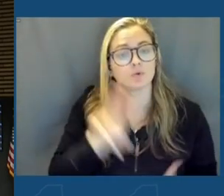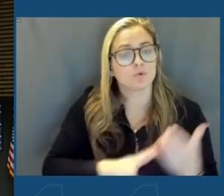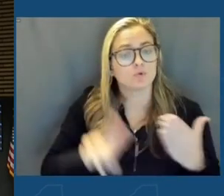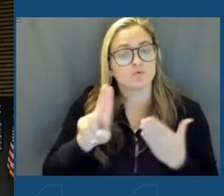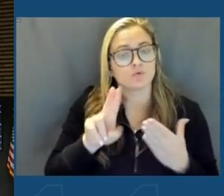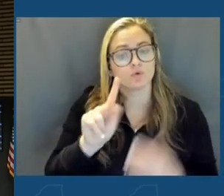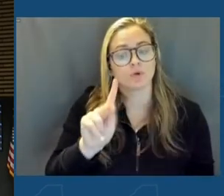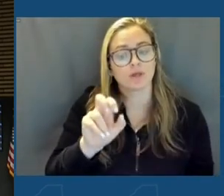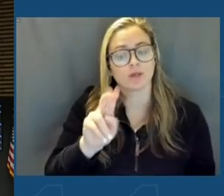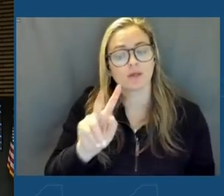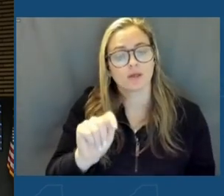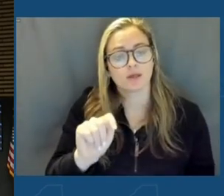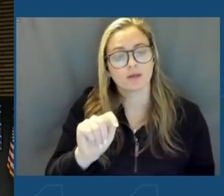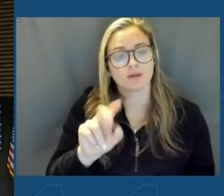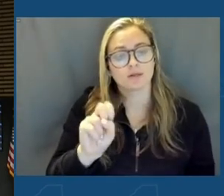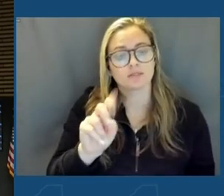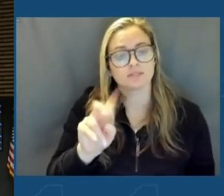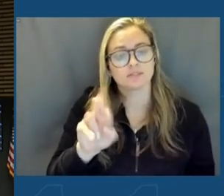Severud.